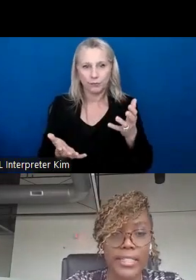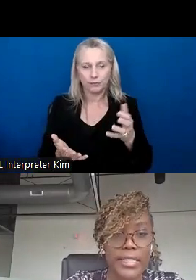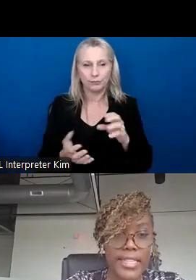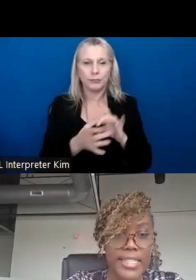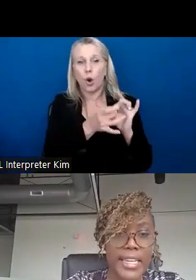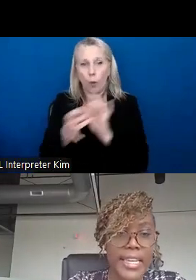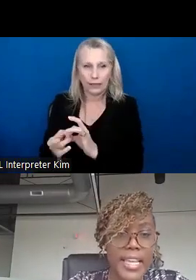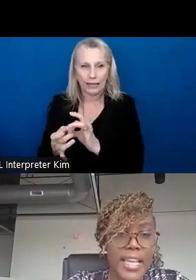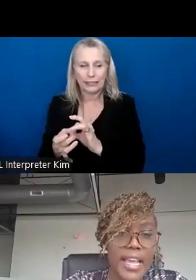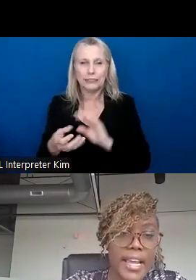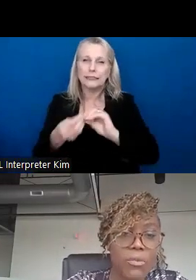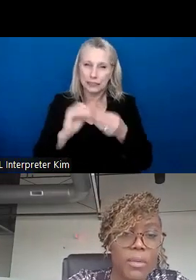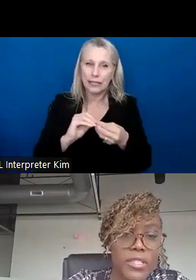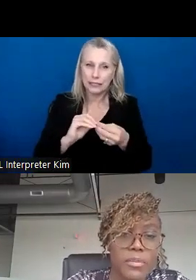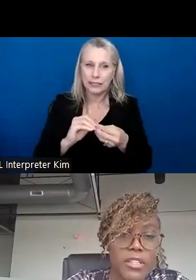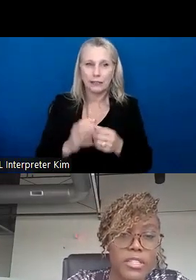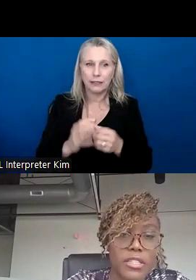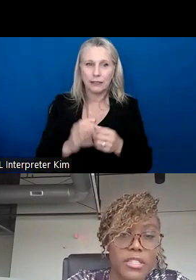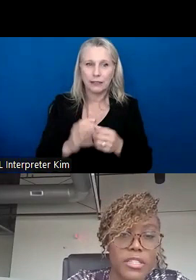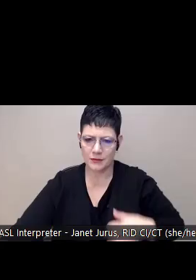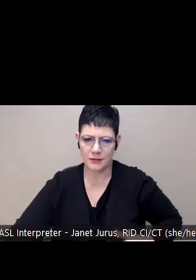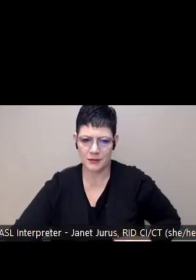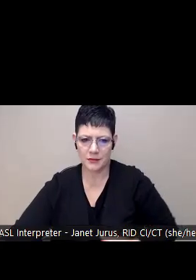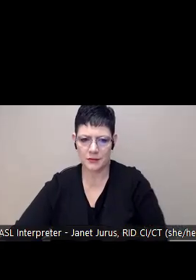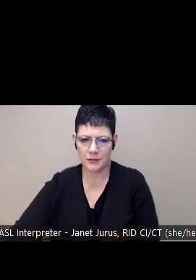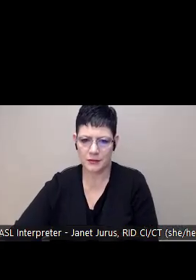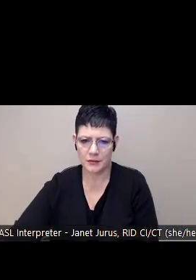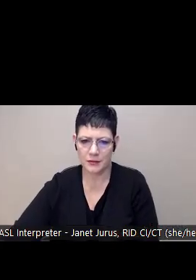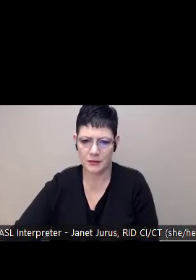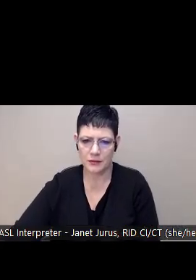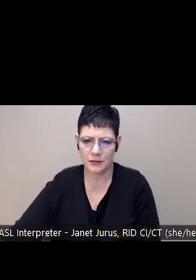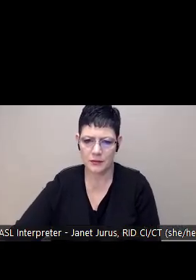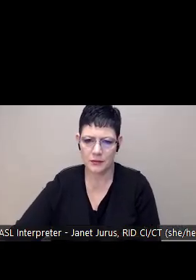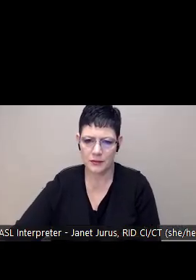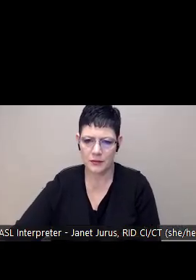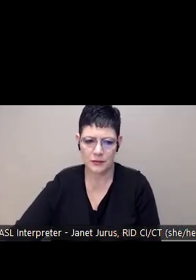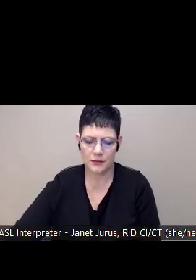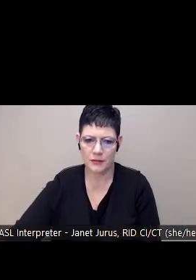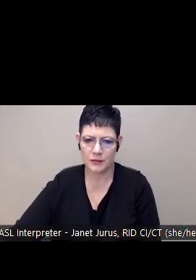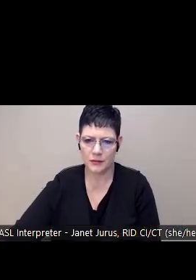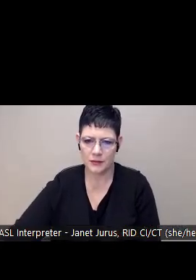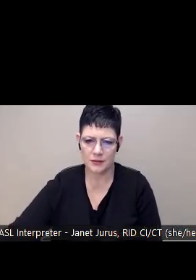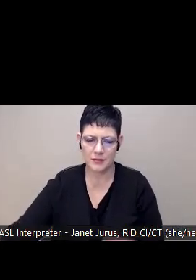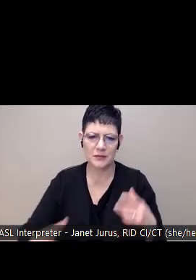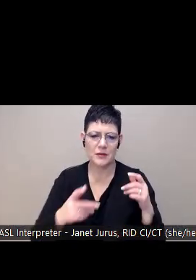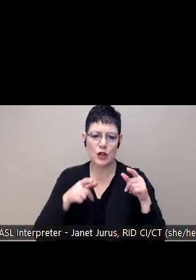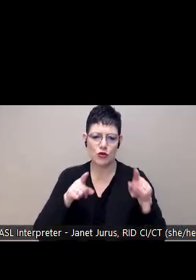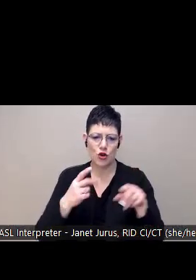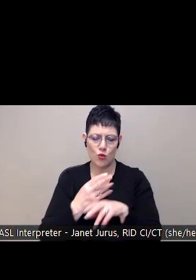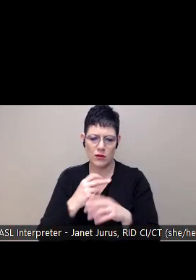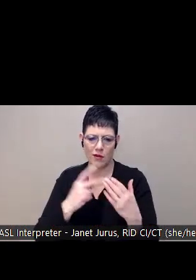correlating statistic and 91% of participants report no tobacco, alcohol, or illegal substance use during the program